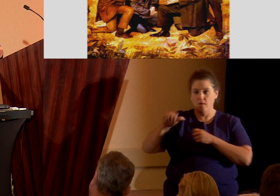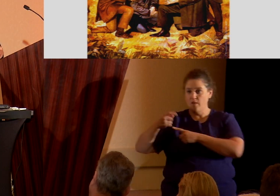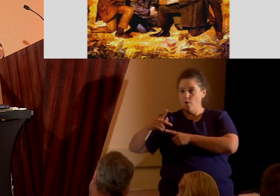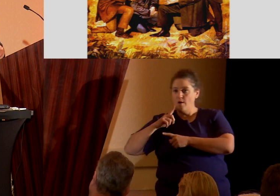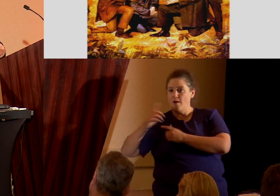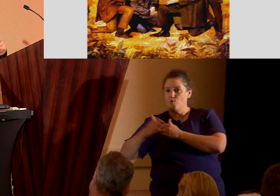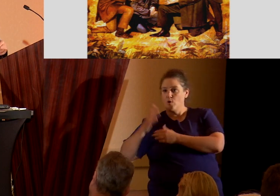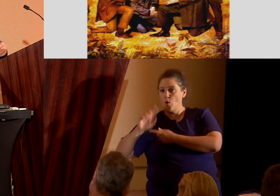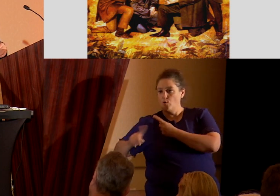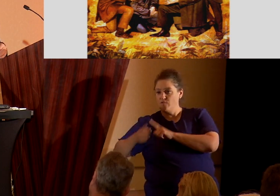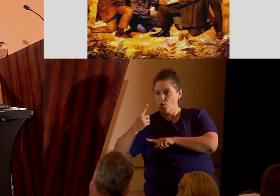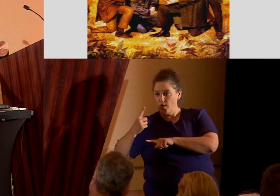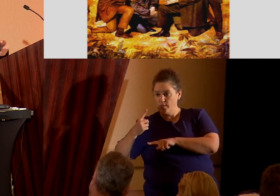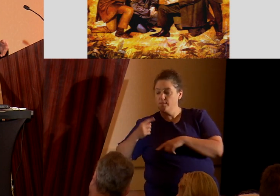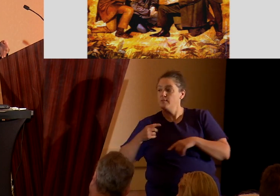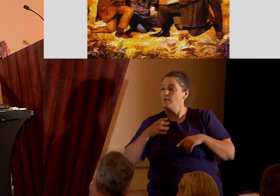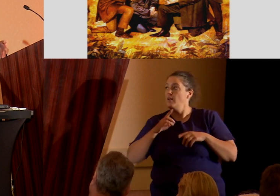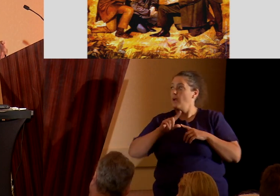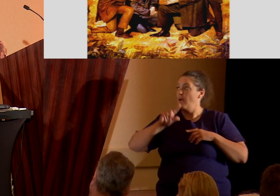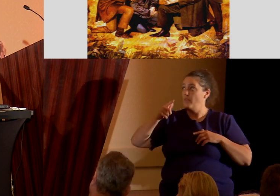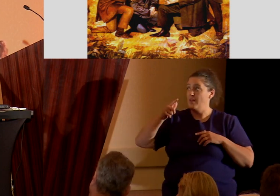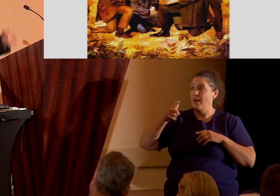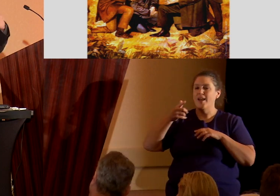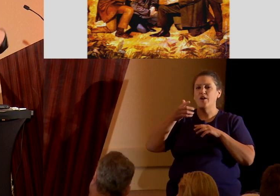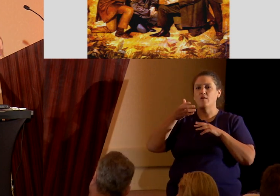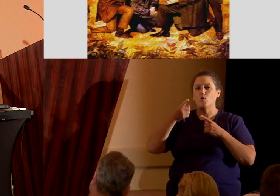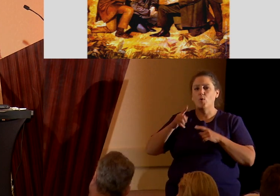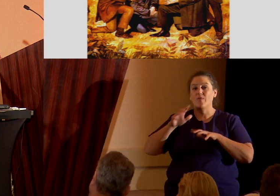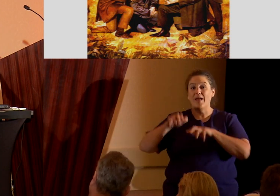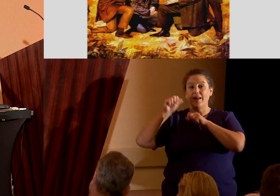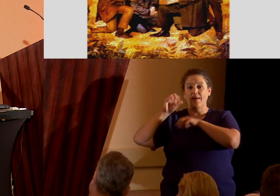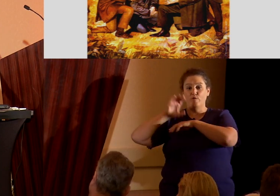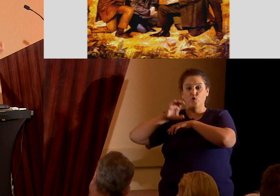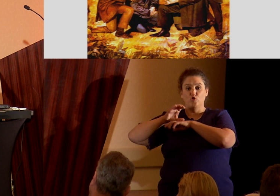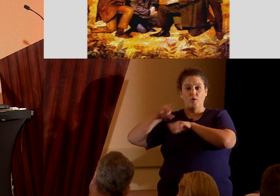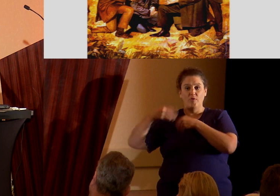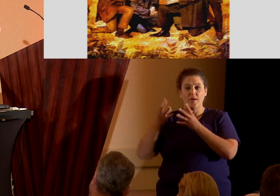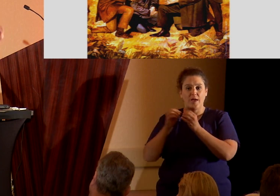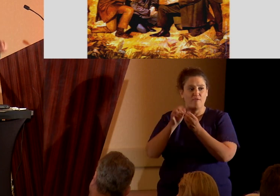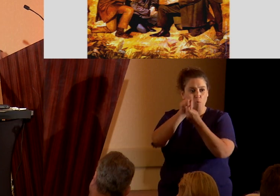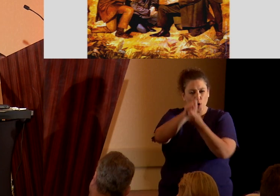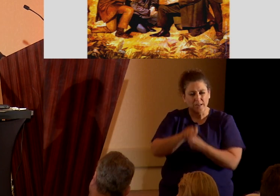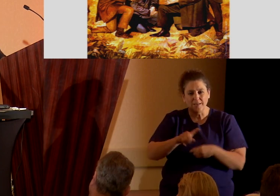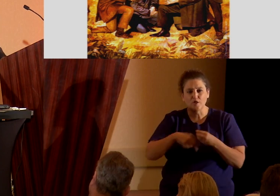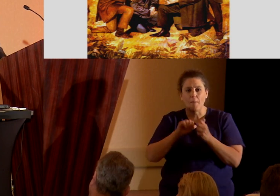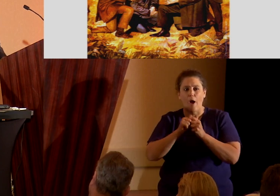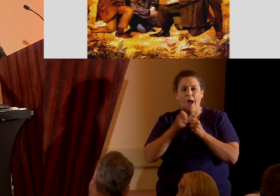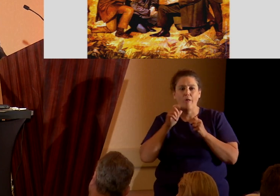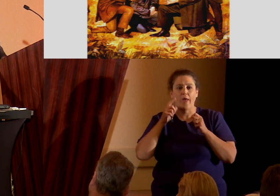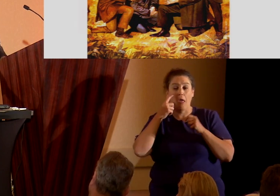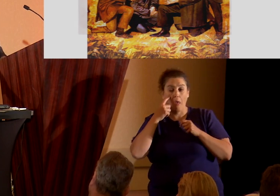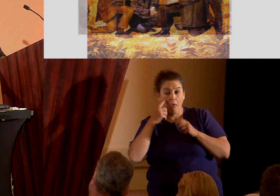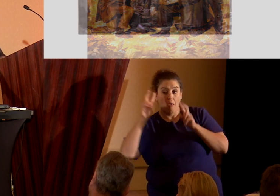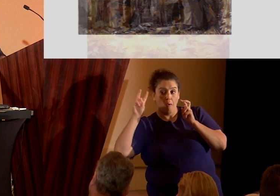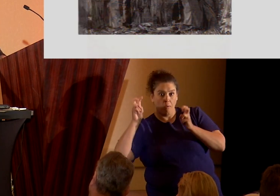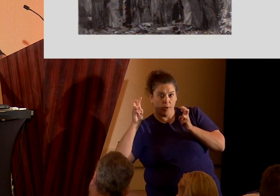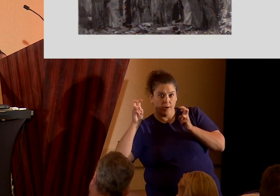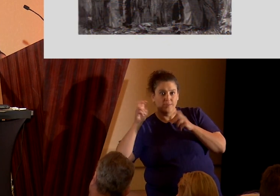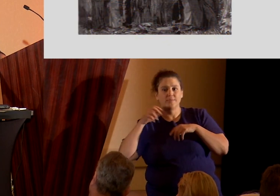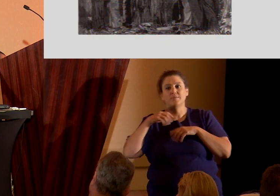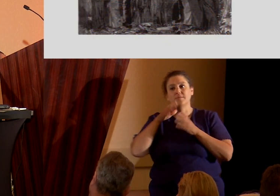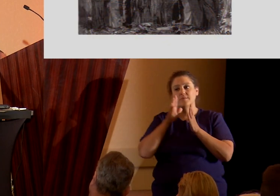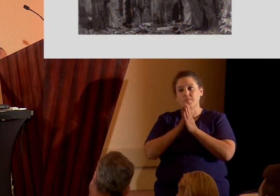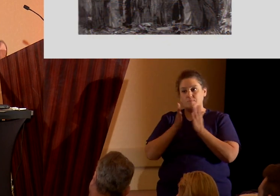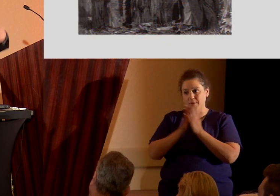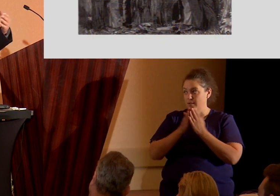close friends, and later, after half of them had left the church, they gave more details about how they witnessed the plates. Smith had first